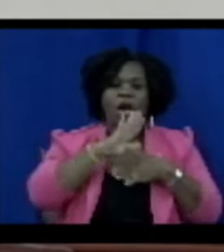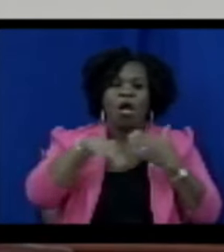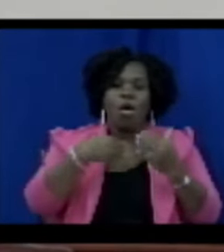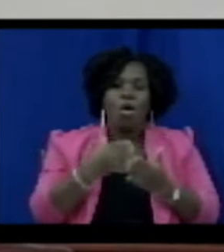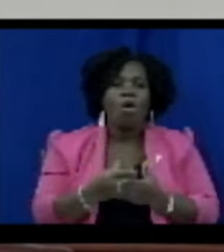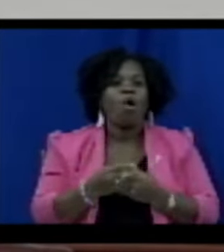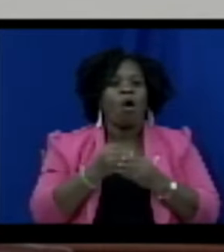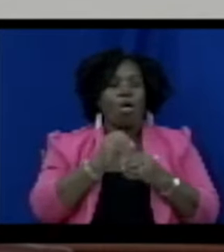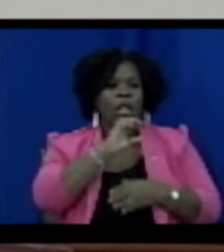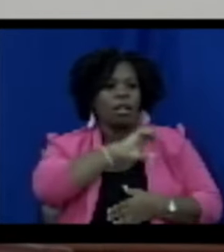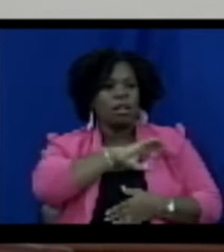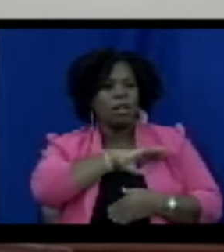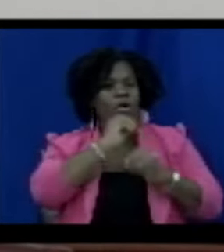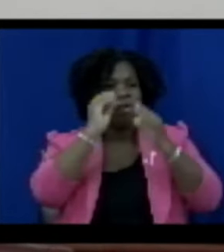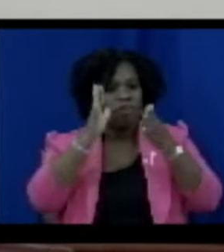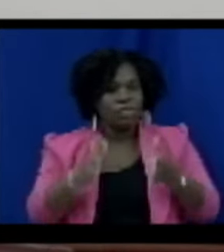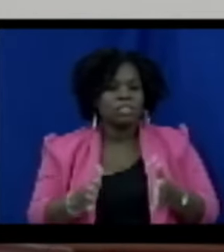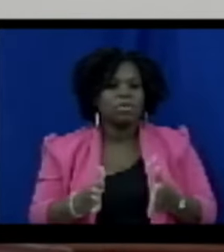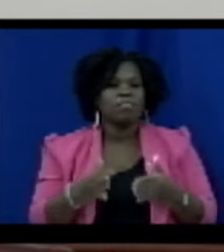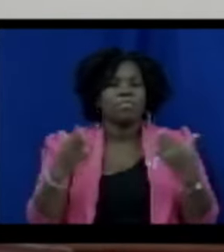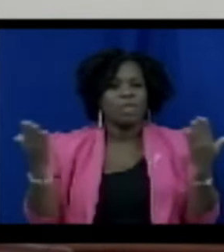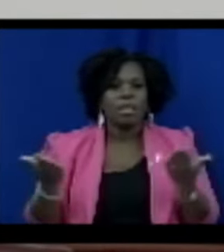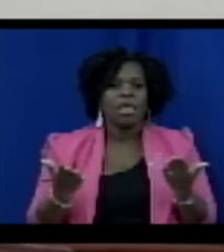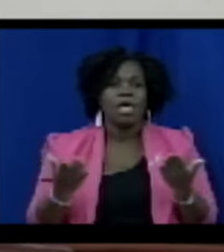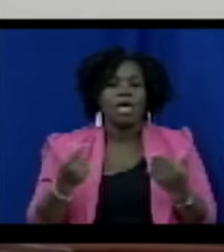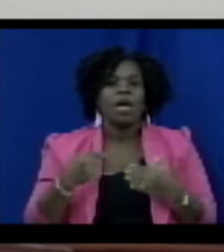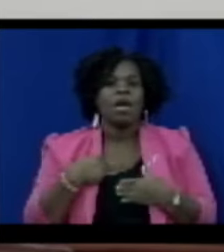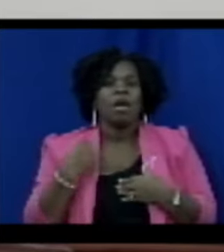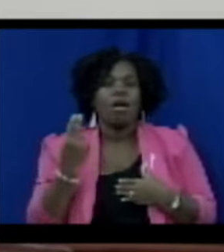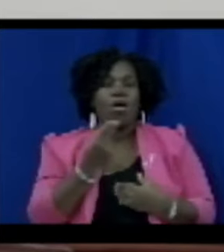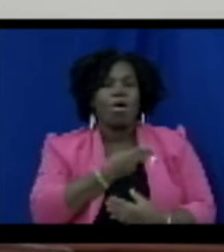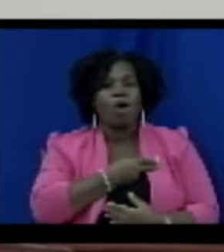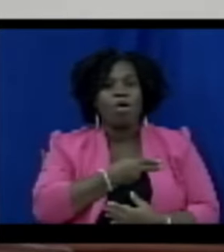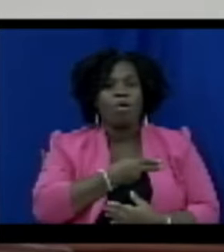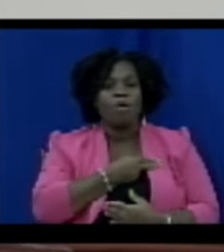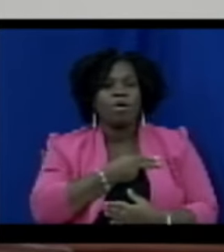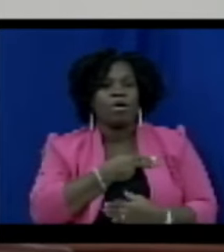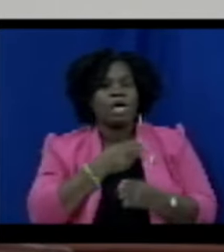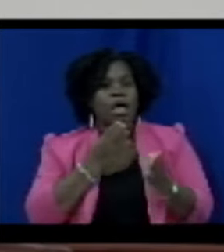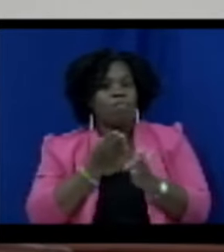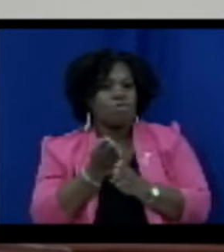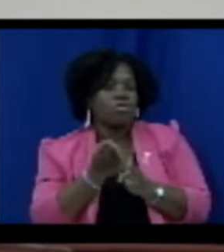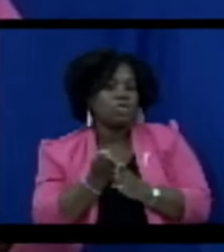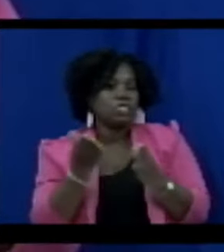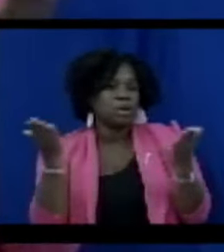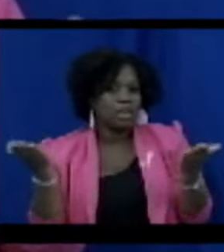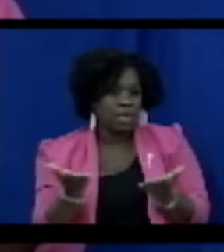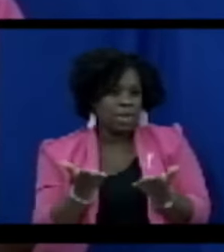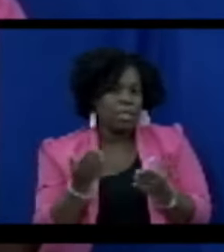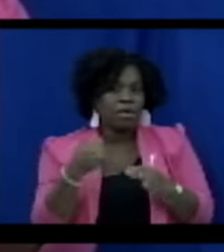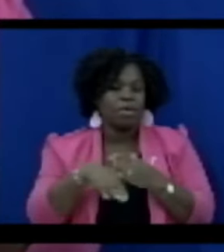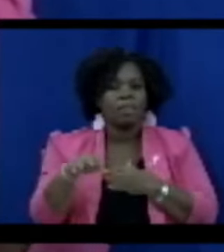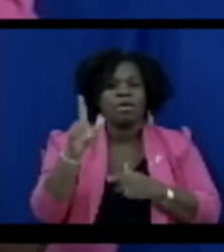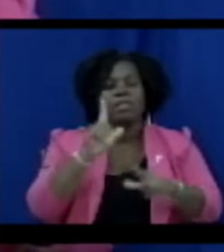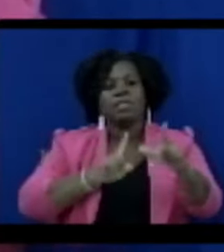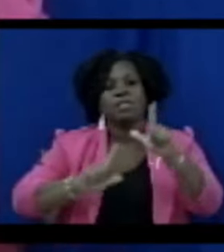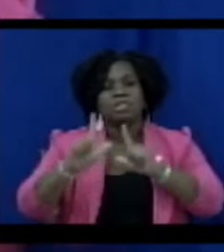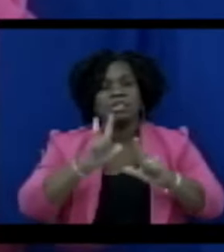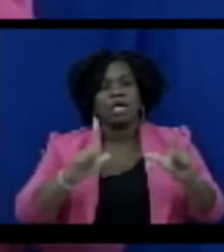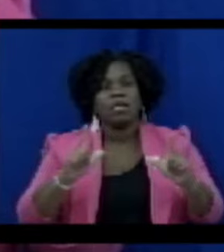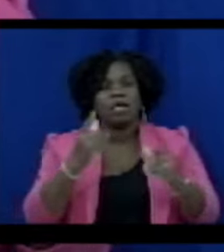I want to also thank here our professionals in sign language, Madam Speaker.